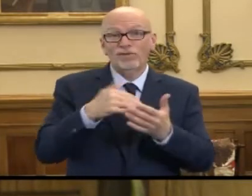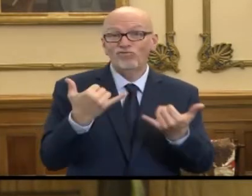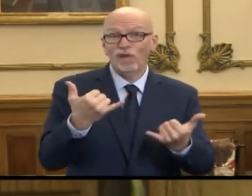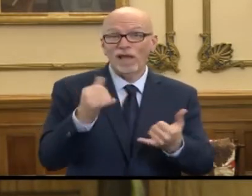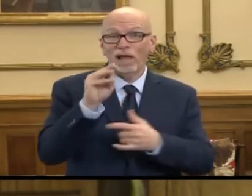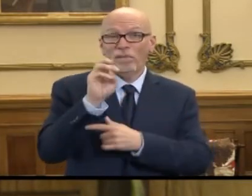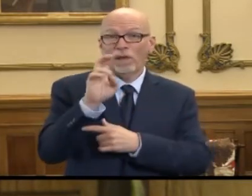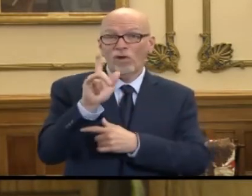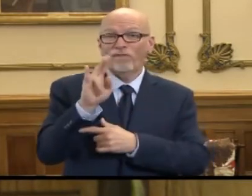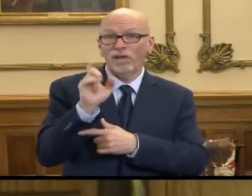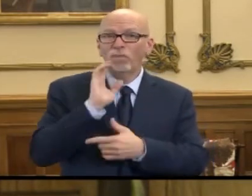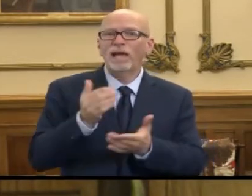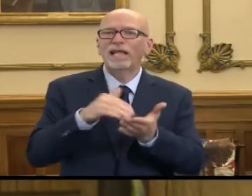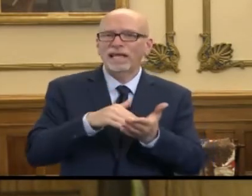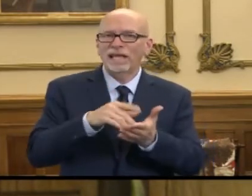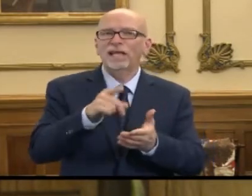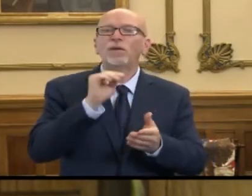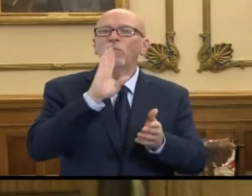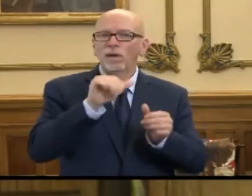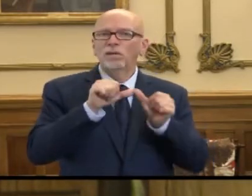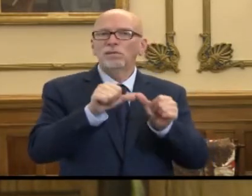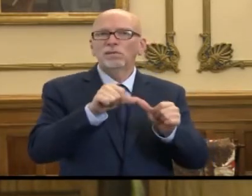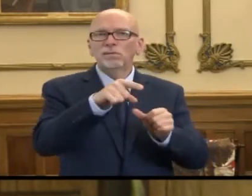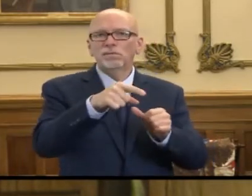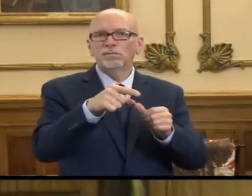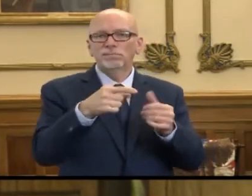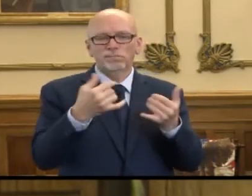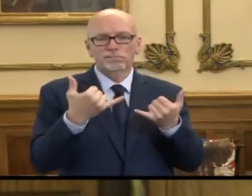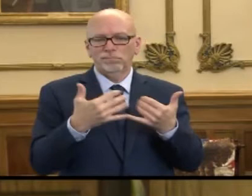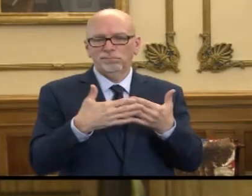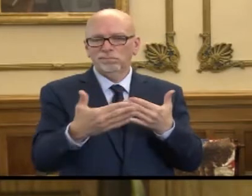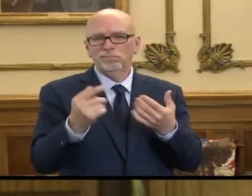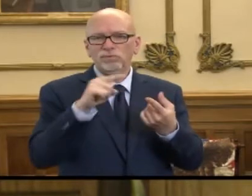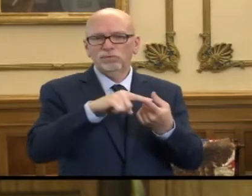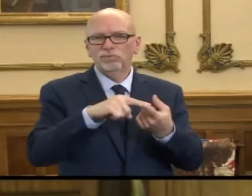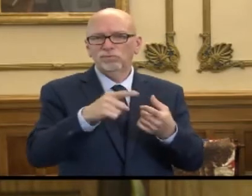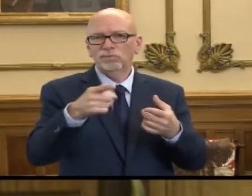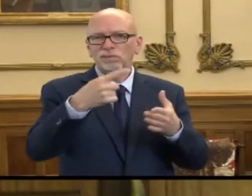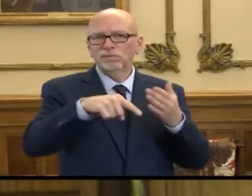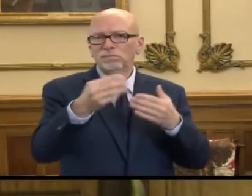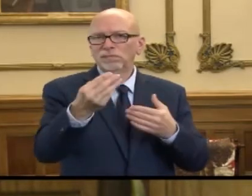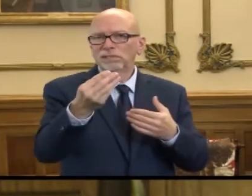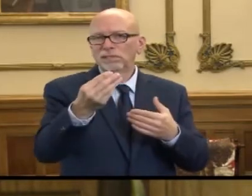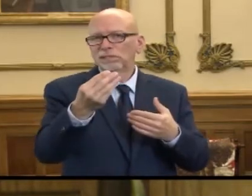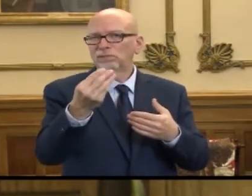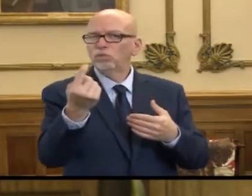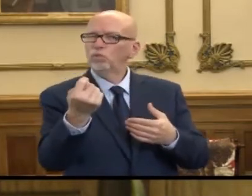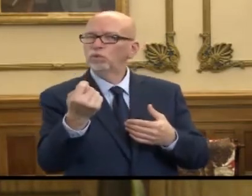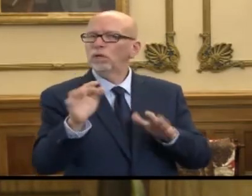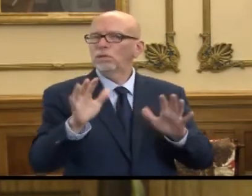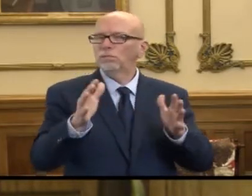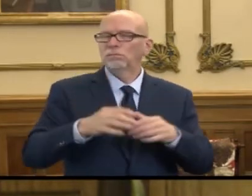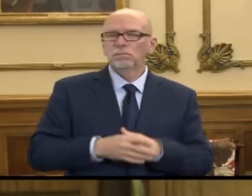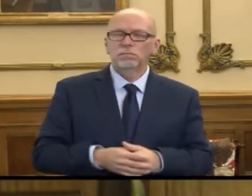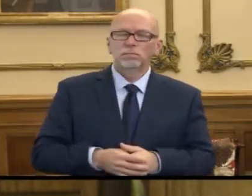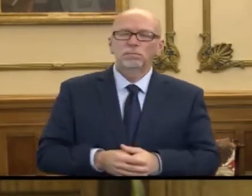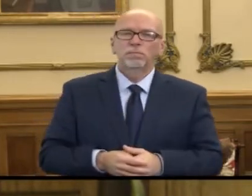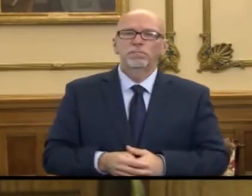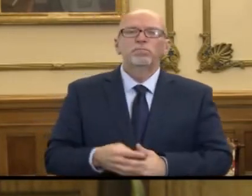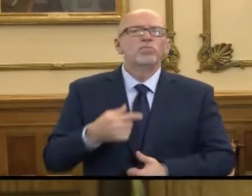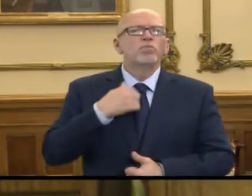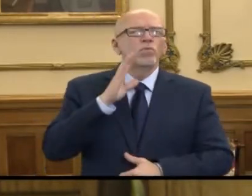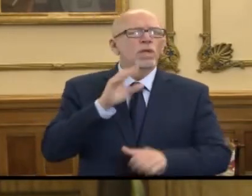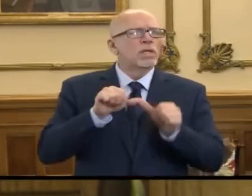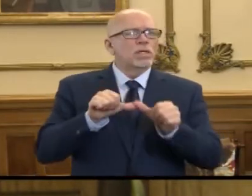and we will continue to be there through next Monday and probably Tuesday. We're